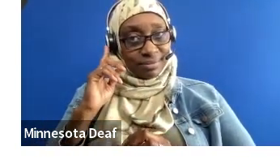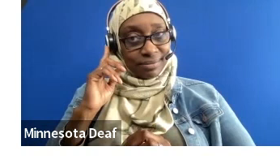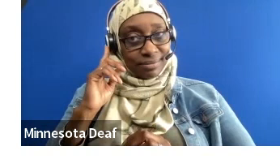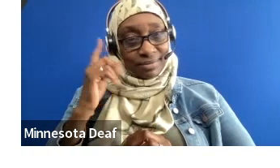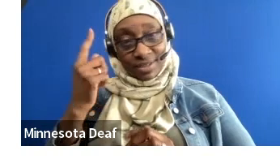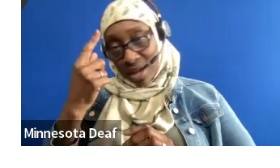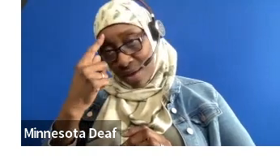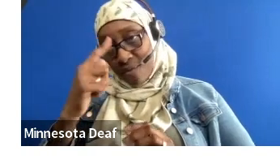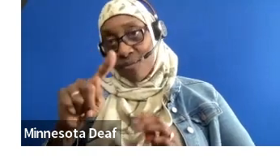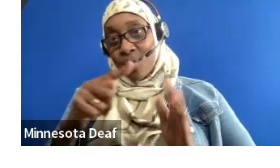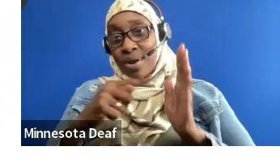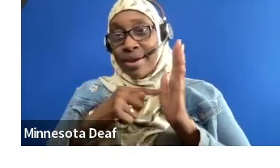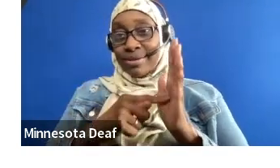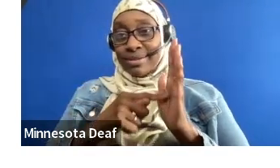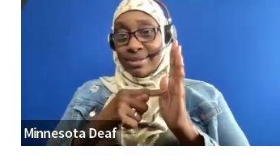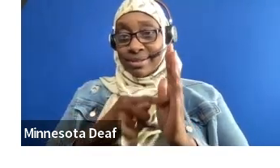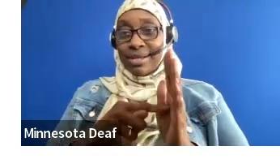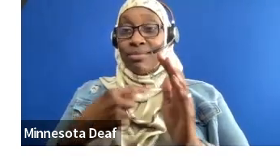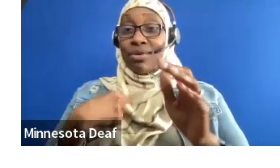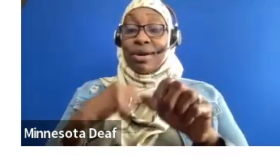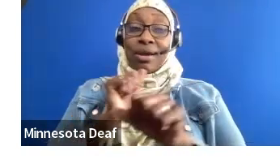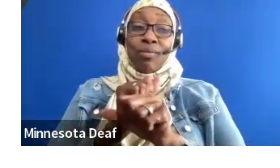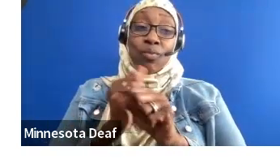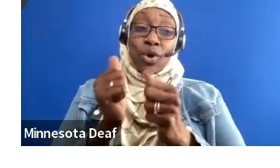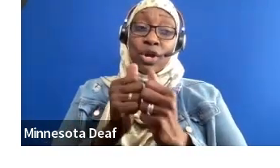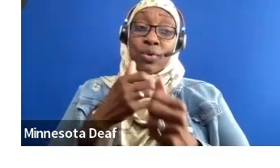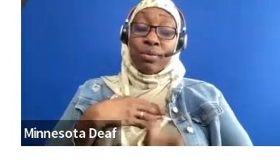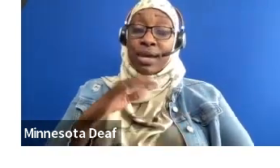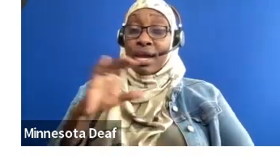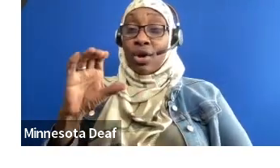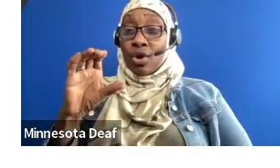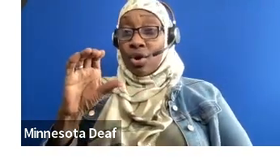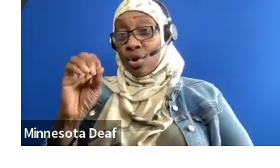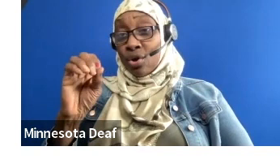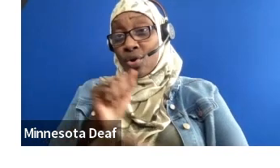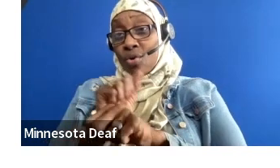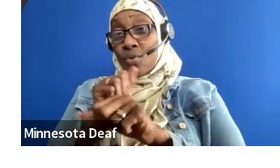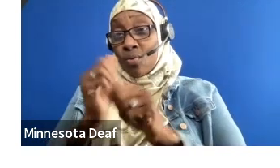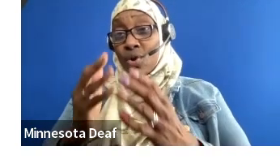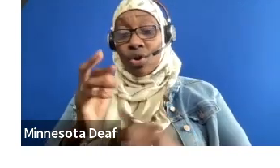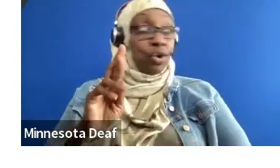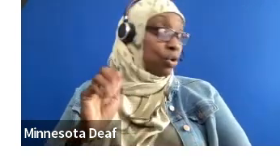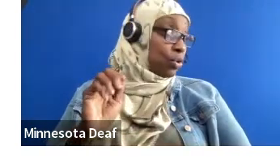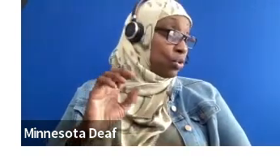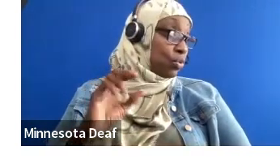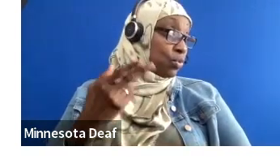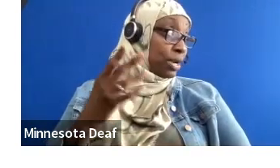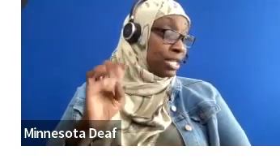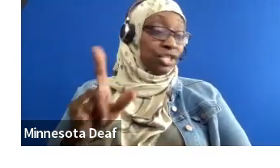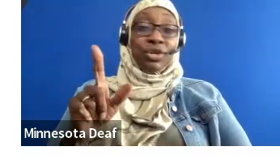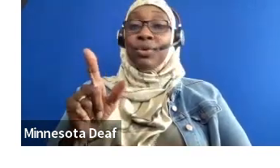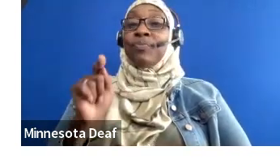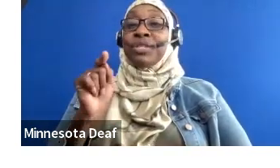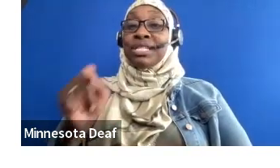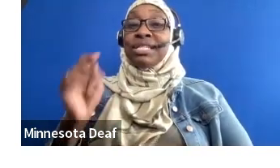right? I am working with my coworker, Rachel Rubin. She is currently teaching a career readiness class. We are going through the interviewing